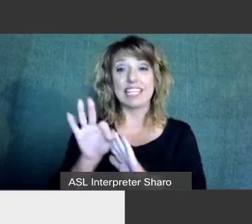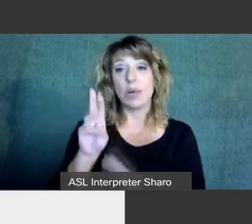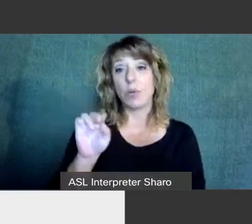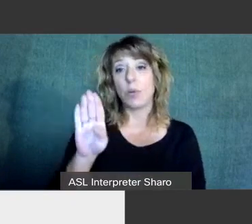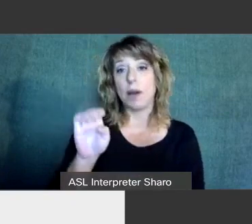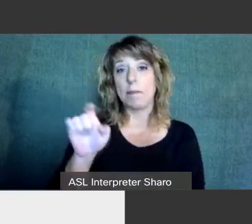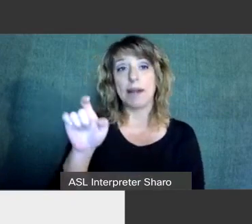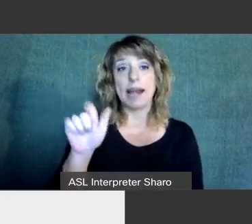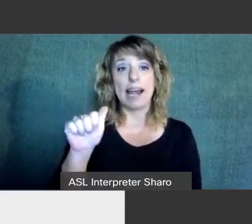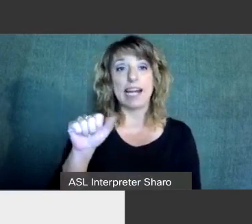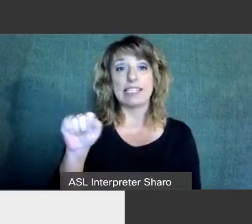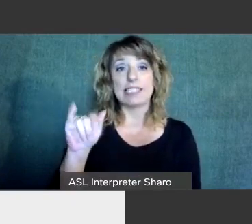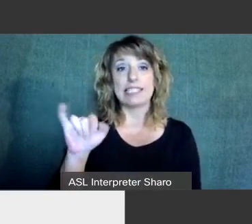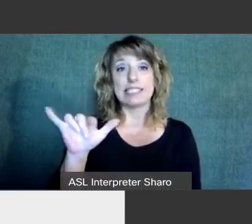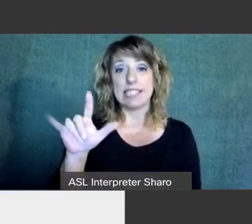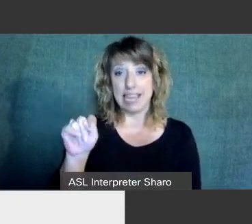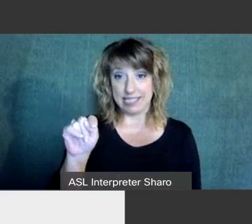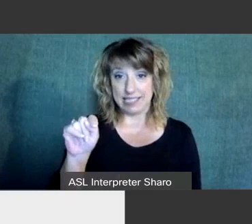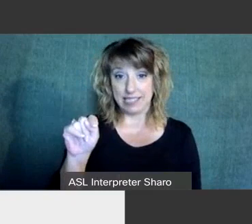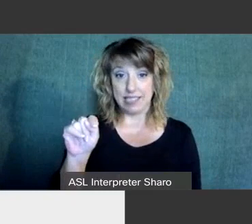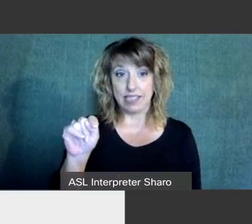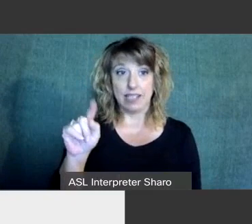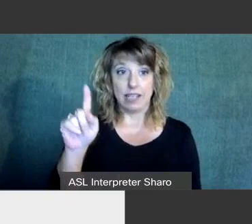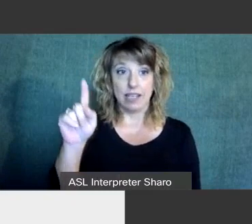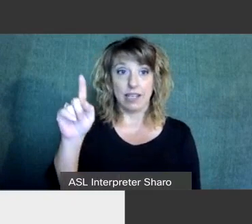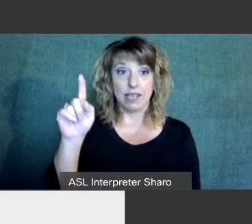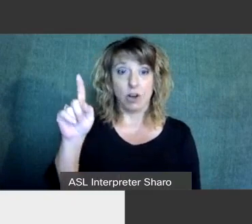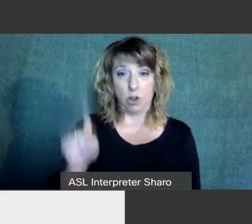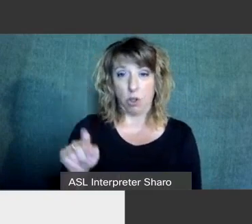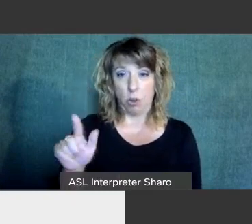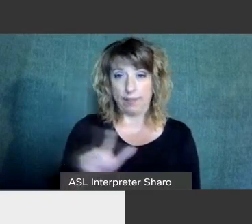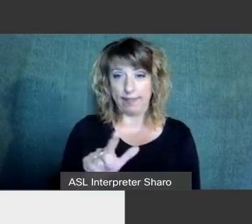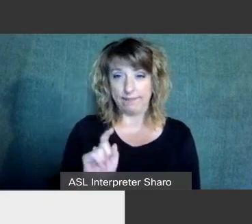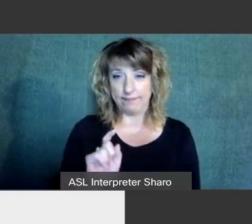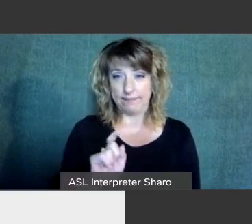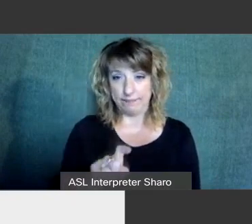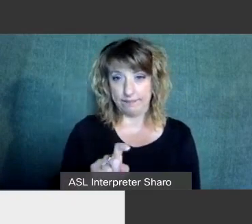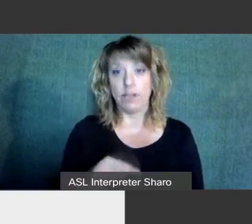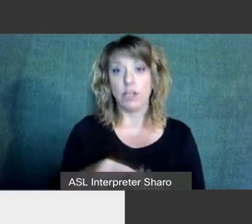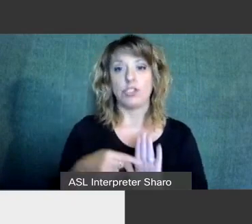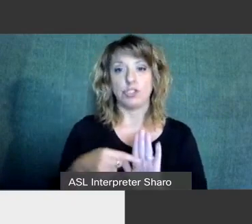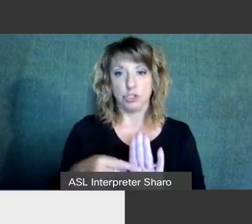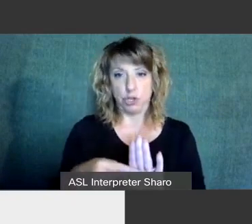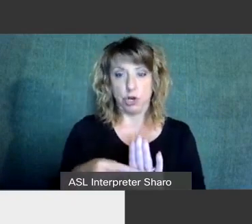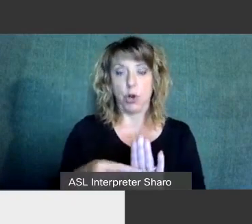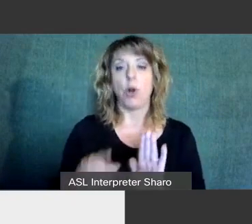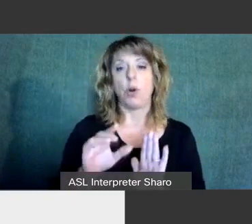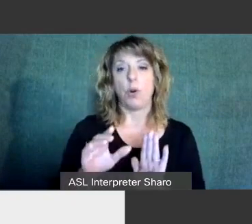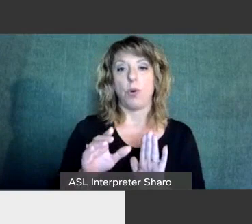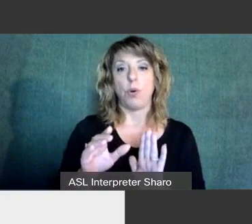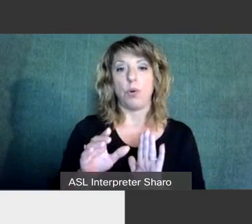assistant in the lower left of the screen and then click show closed captions